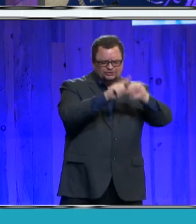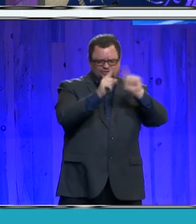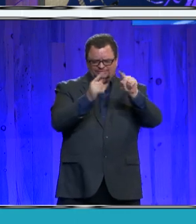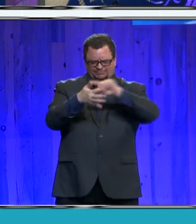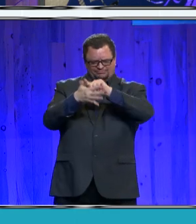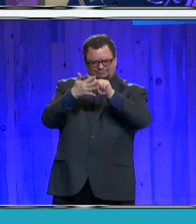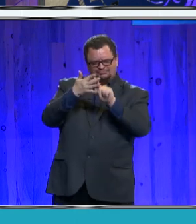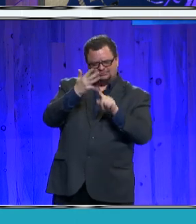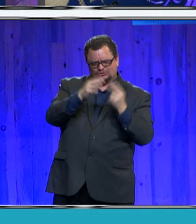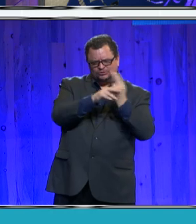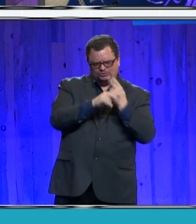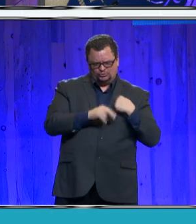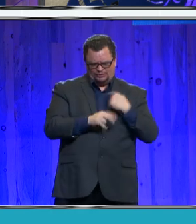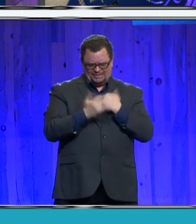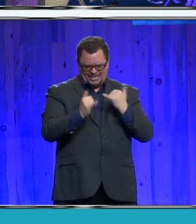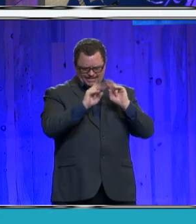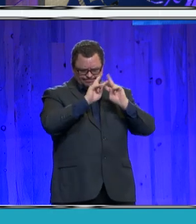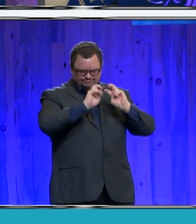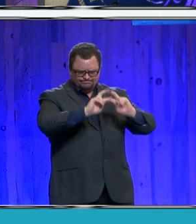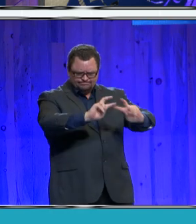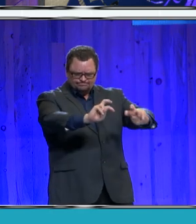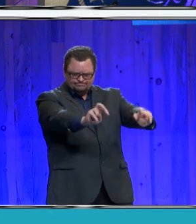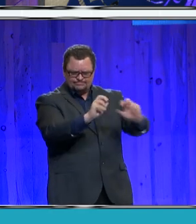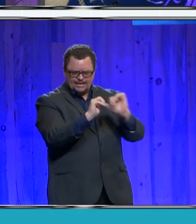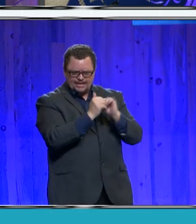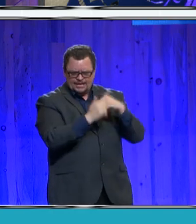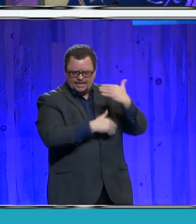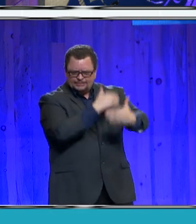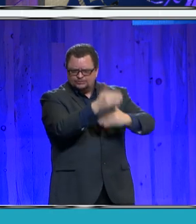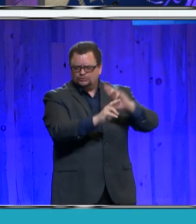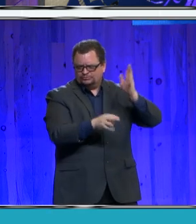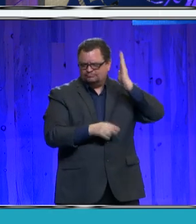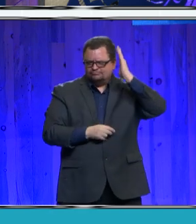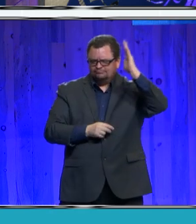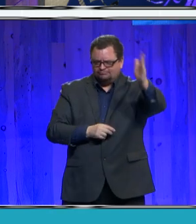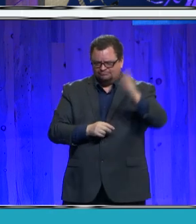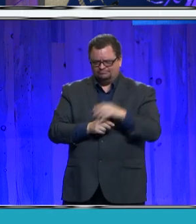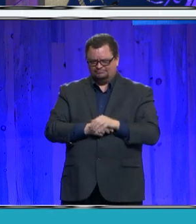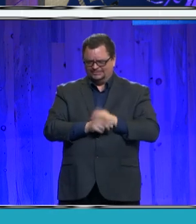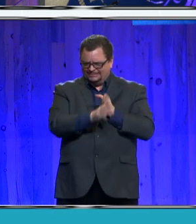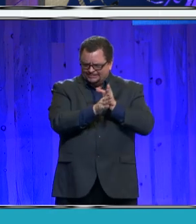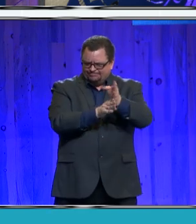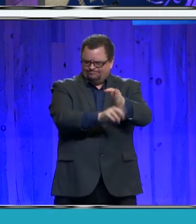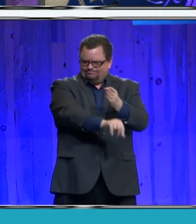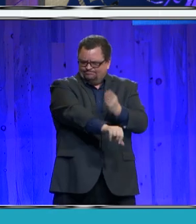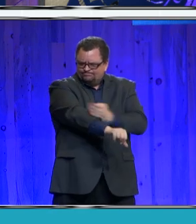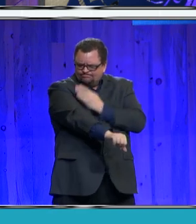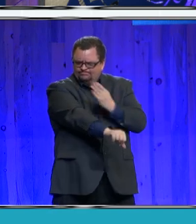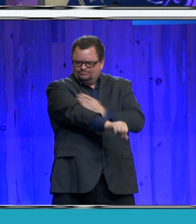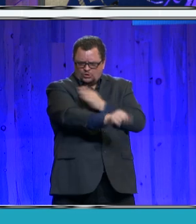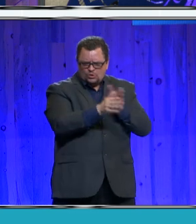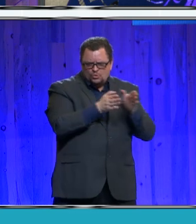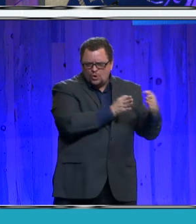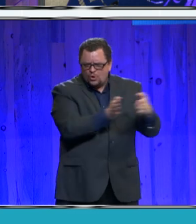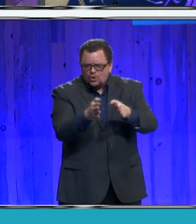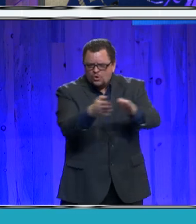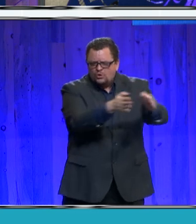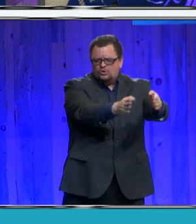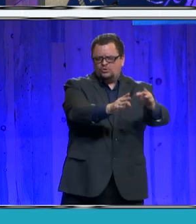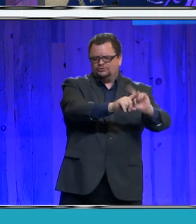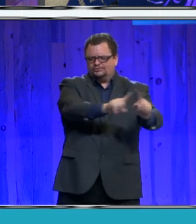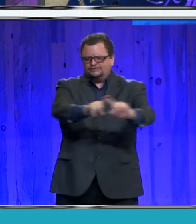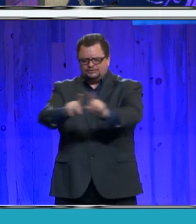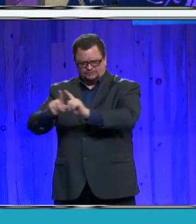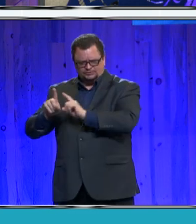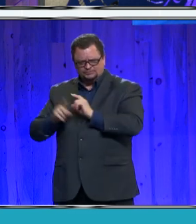Another facet of responsible growth is road infrastructure. Since 2017, we added over $13 million